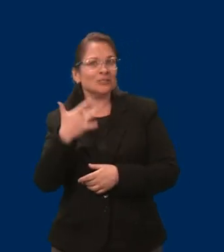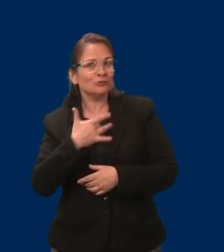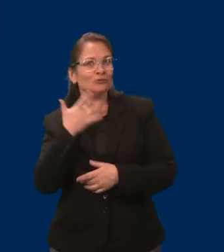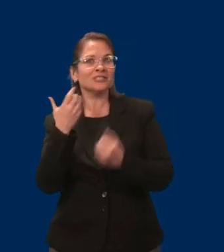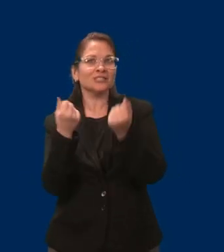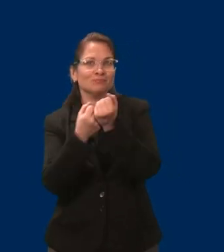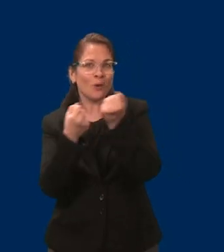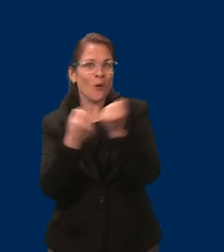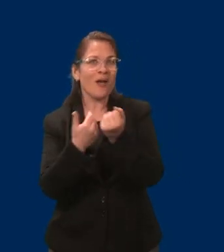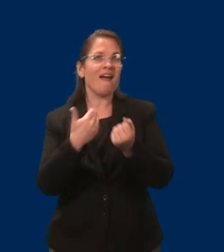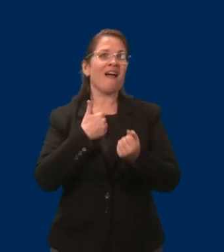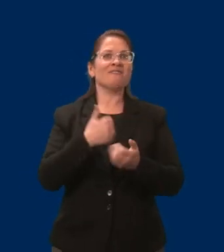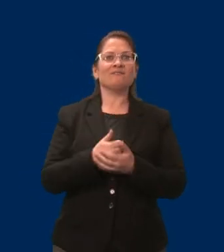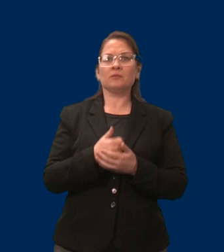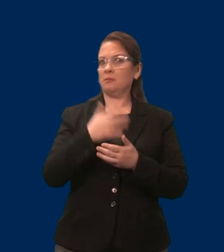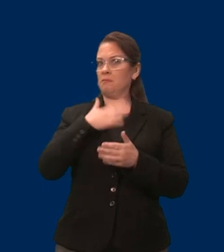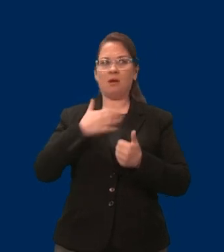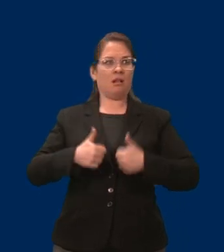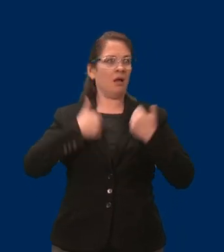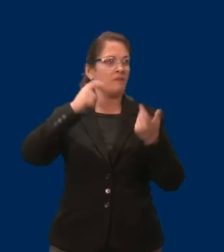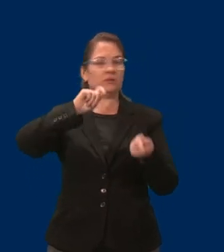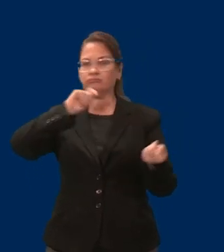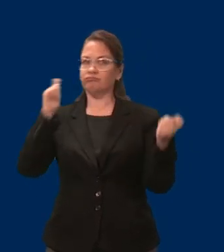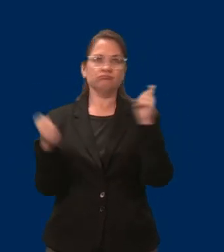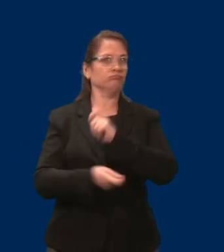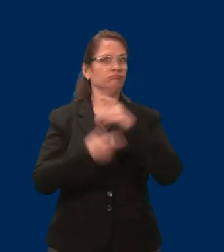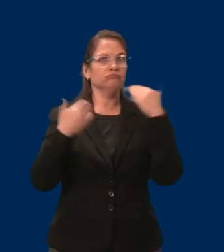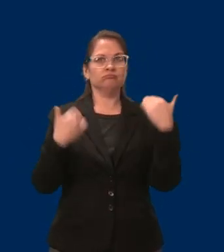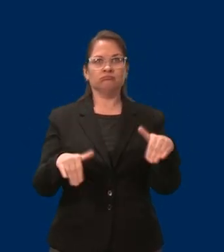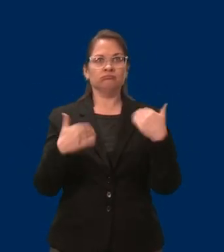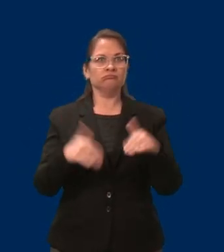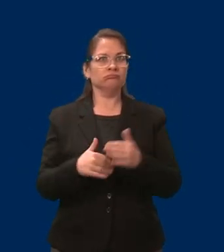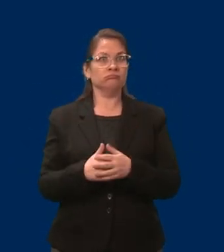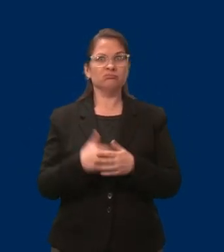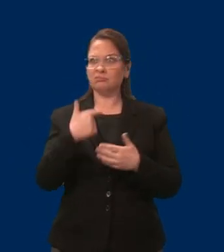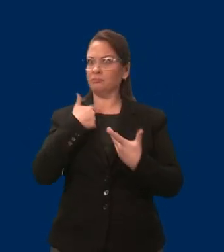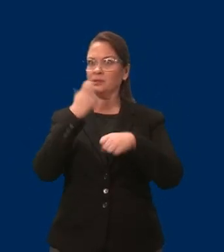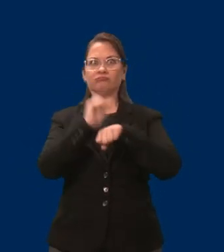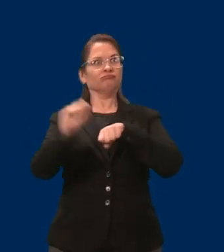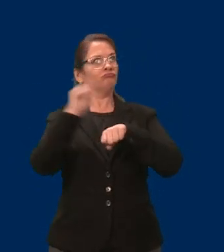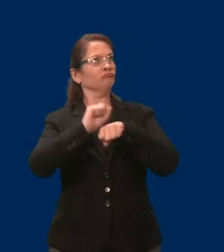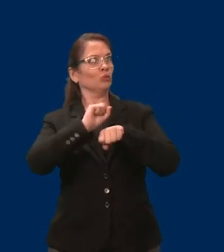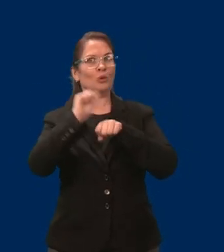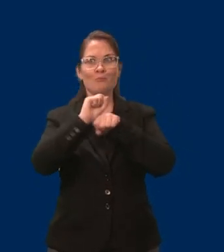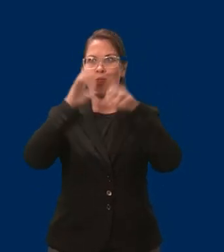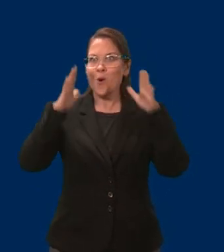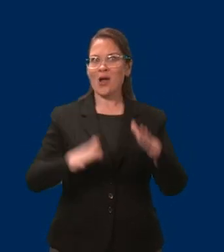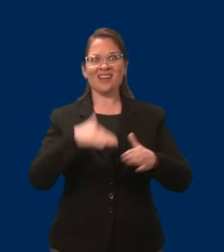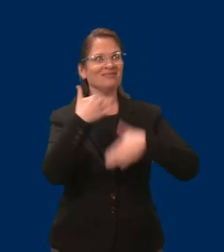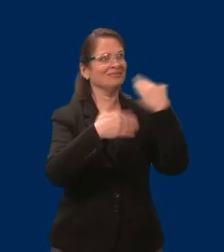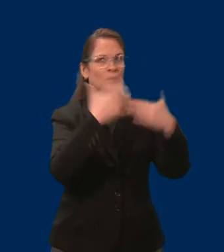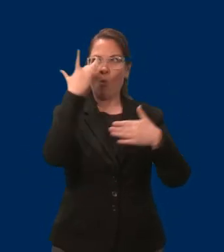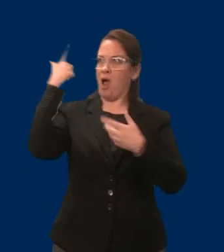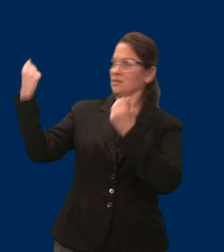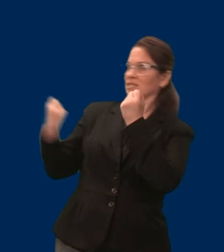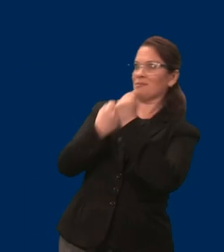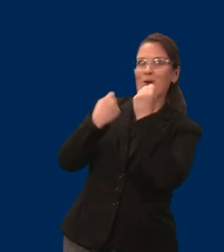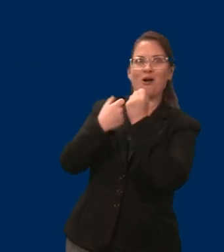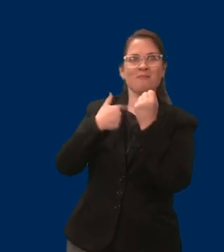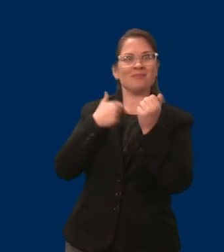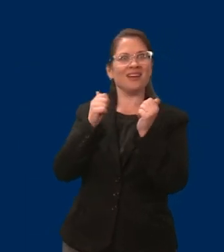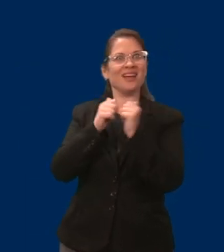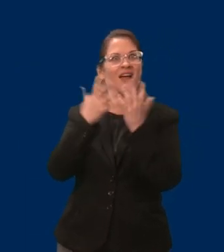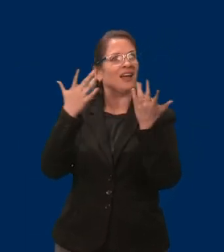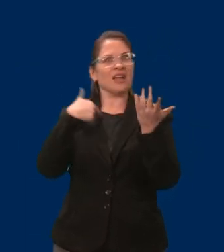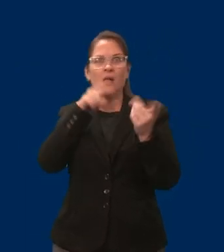and so did my ability to be a great employee. When I got the support I desperately needed, the crisis stopped, and I was